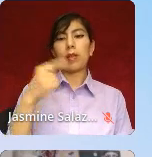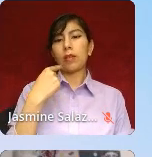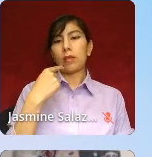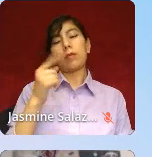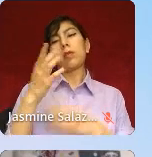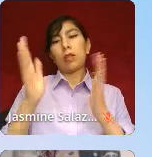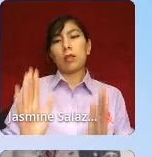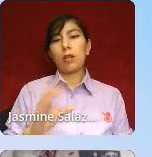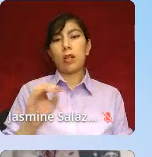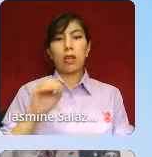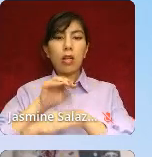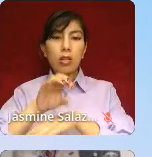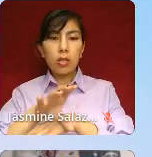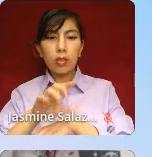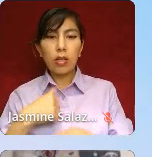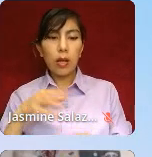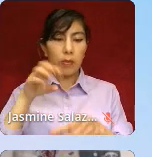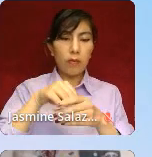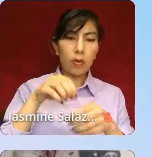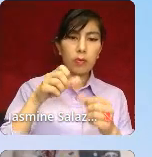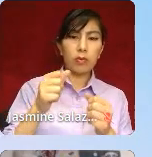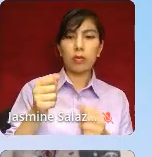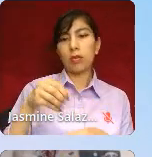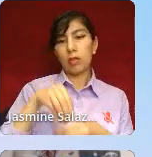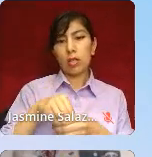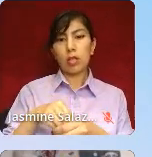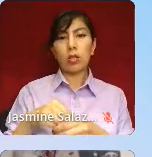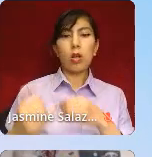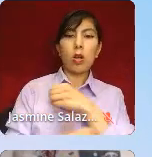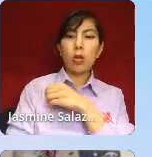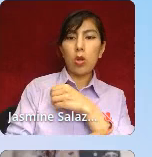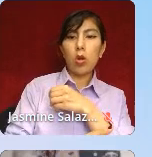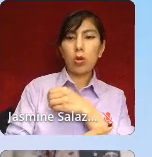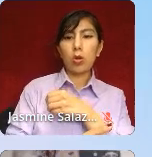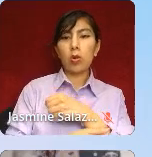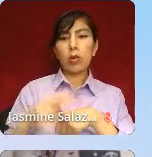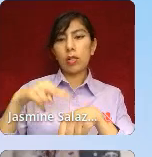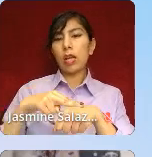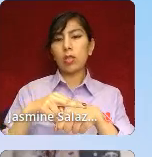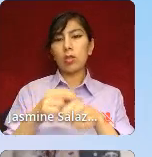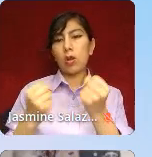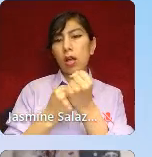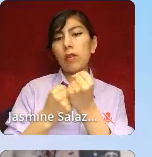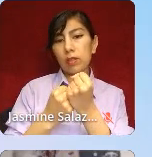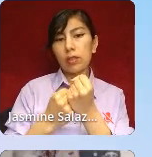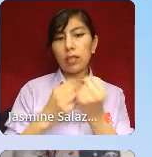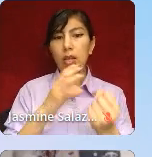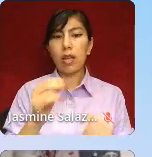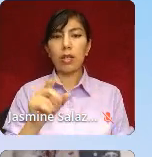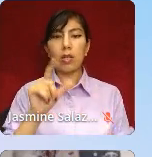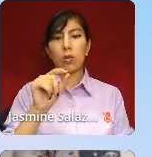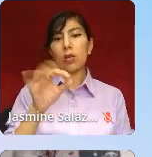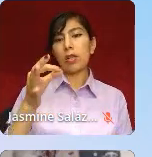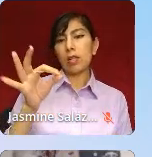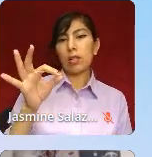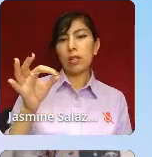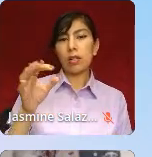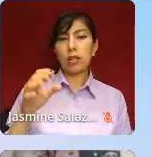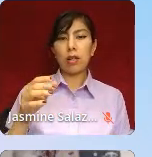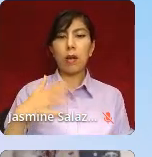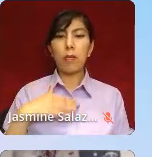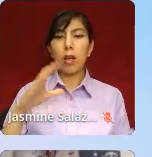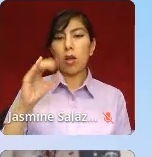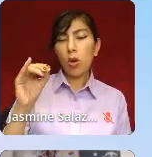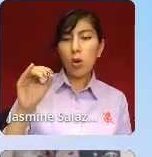I am involved in local and national mental health advocacy. And in 2019, my co-editor,